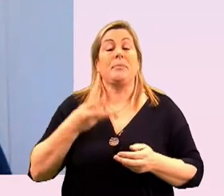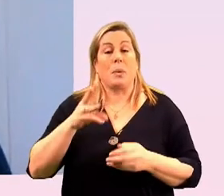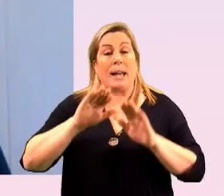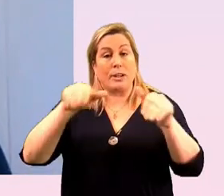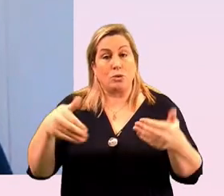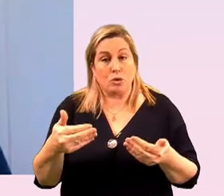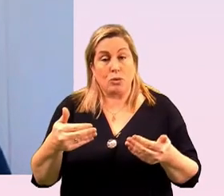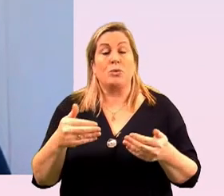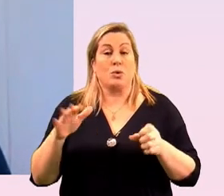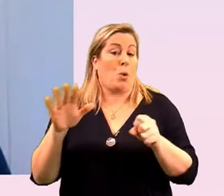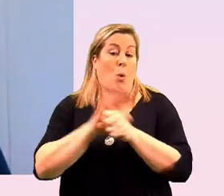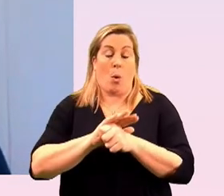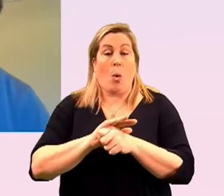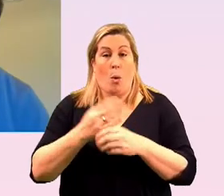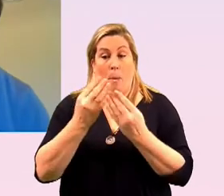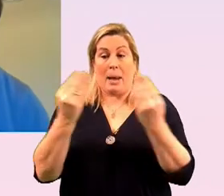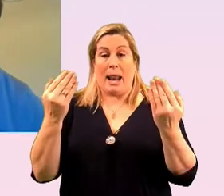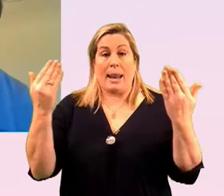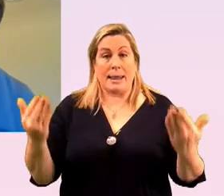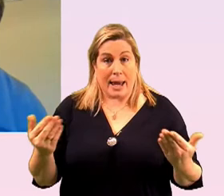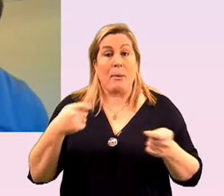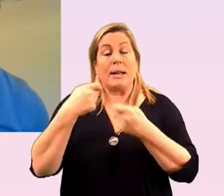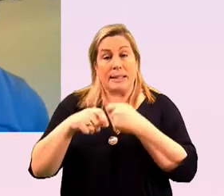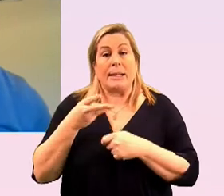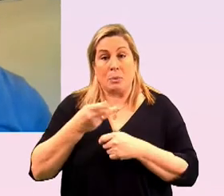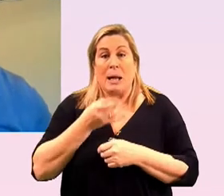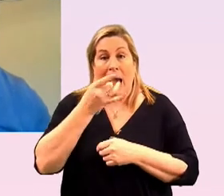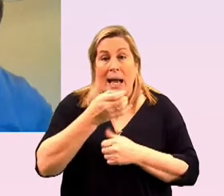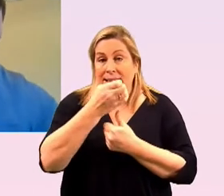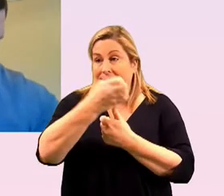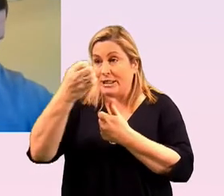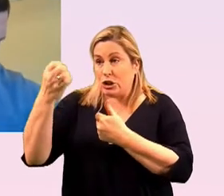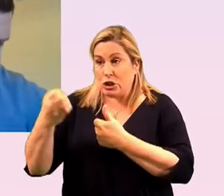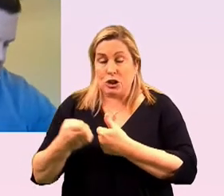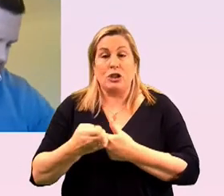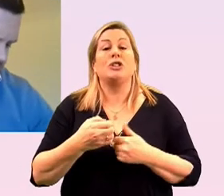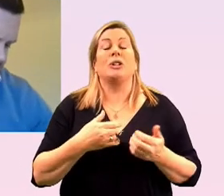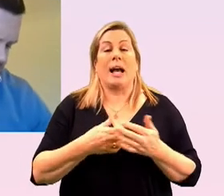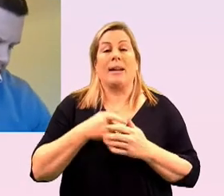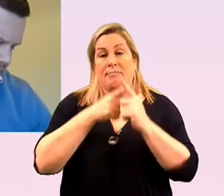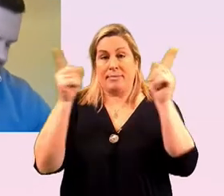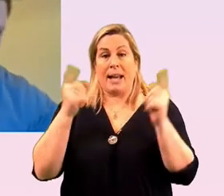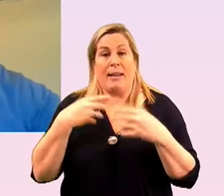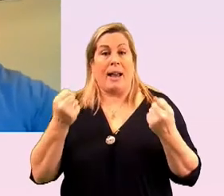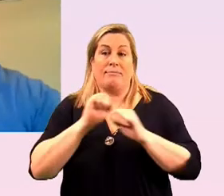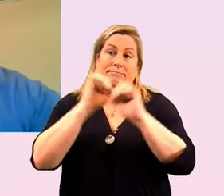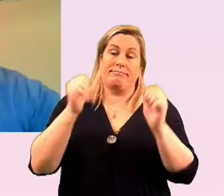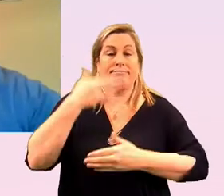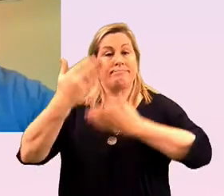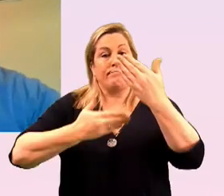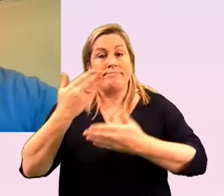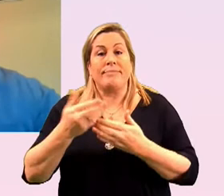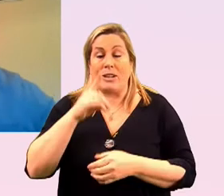the whole panel now to you and then i'll go to them one after the other and they will have their spake and then hopefully